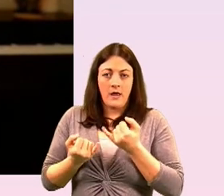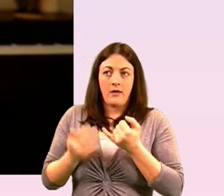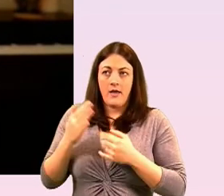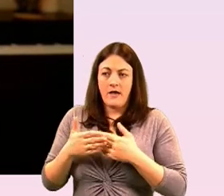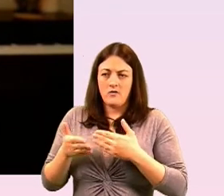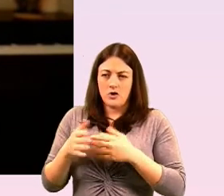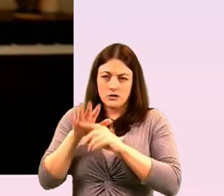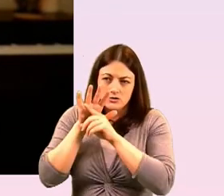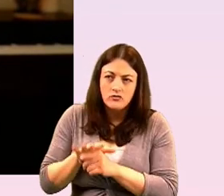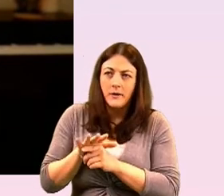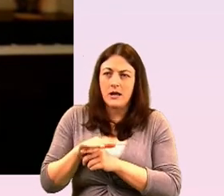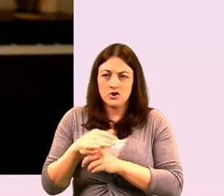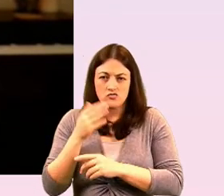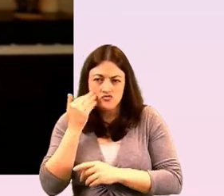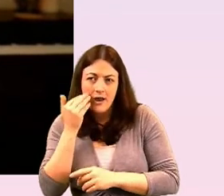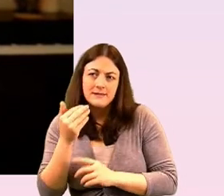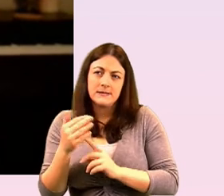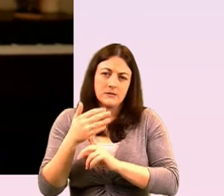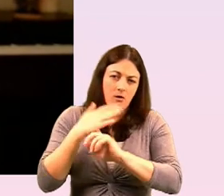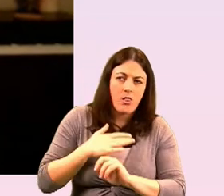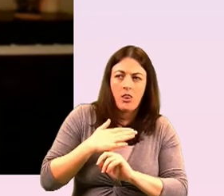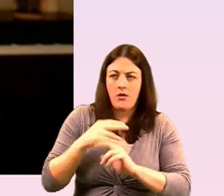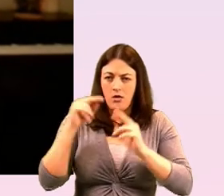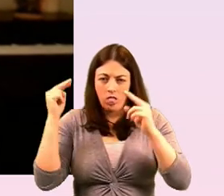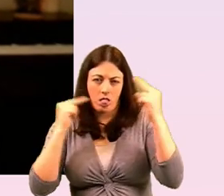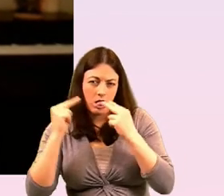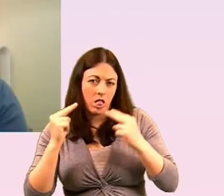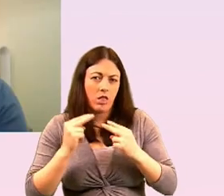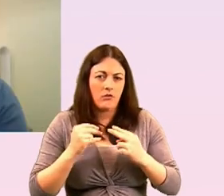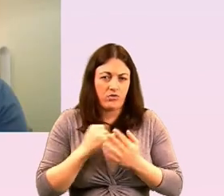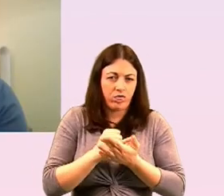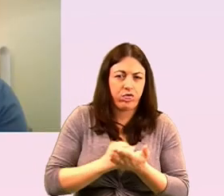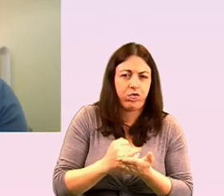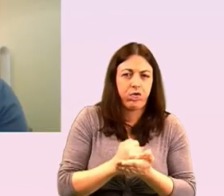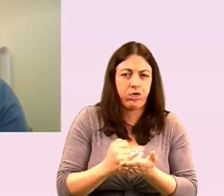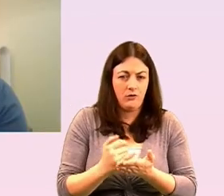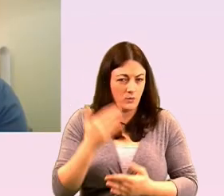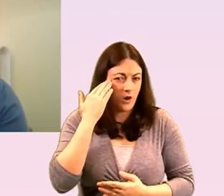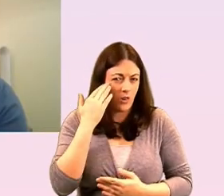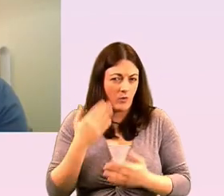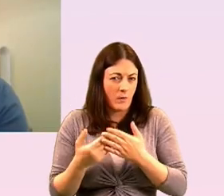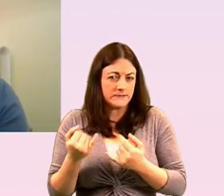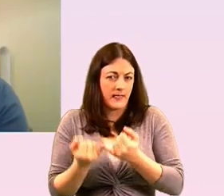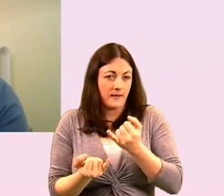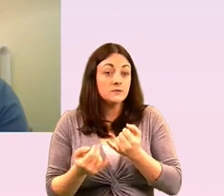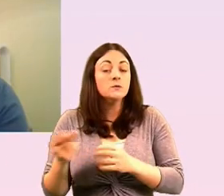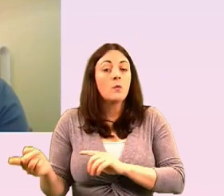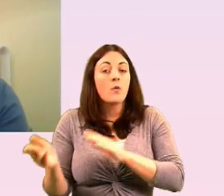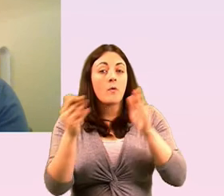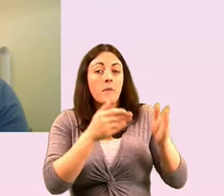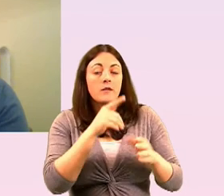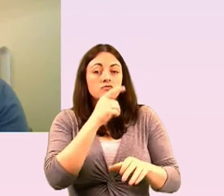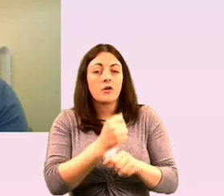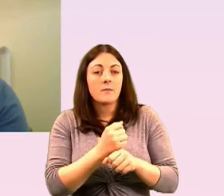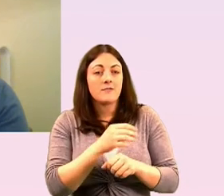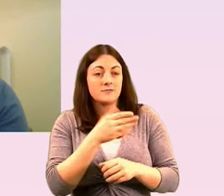have the the racist or misogynistic comment thrown you yeah really good and back to you lisa lisa in terms of